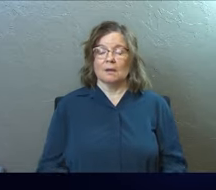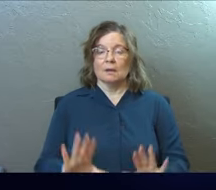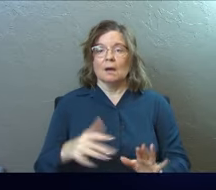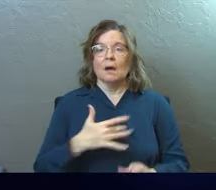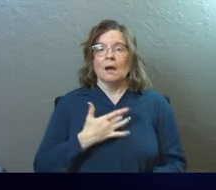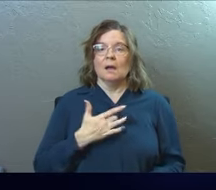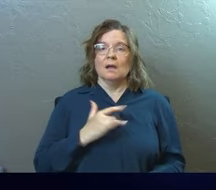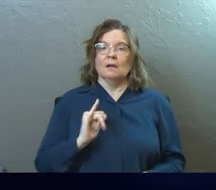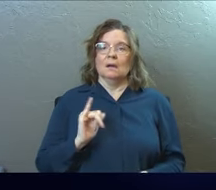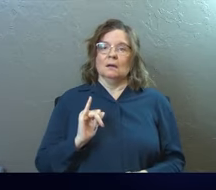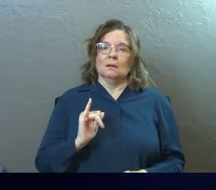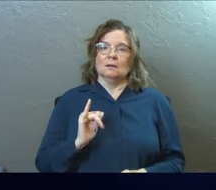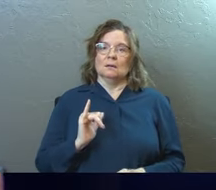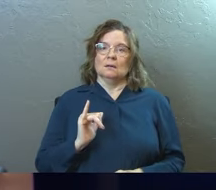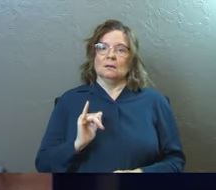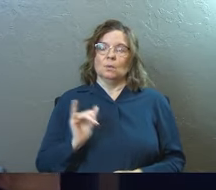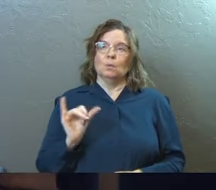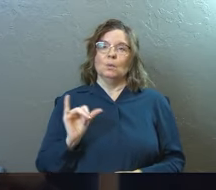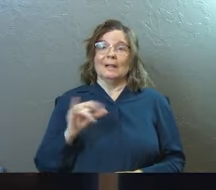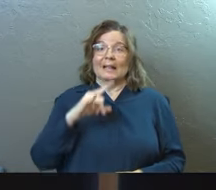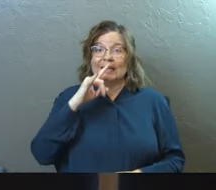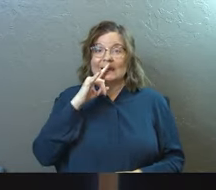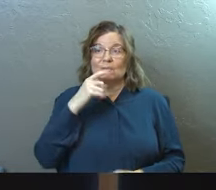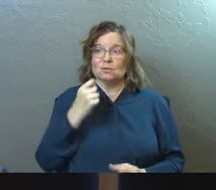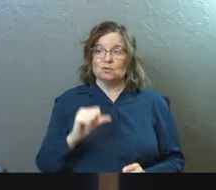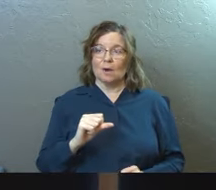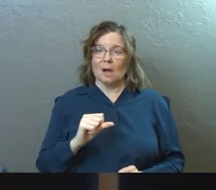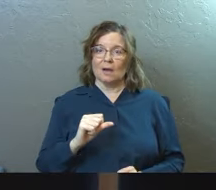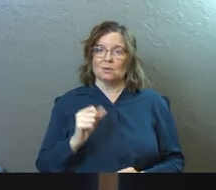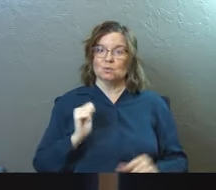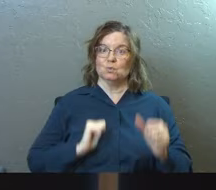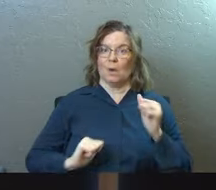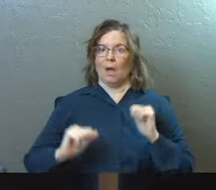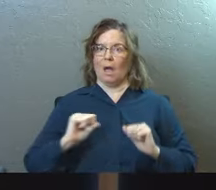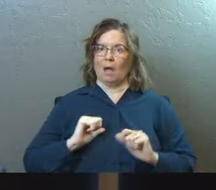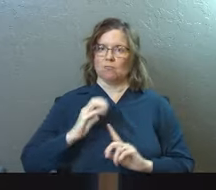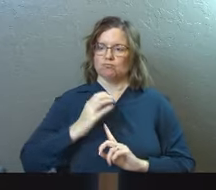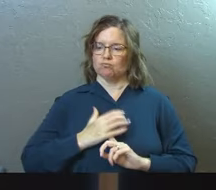I feel like we're, we're, we're like kids who are trying to act strong,